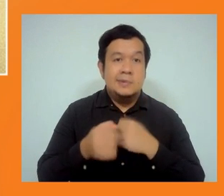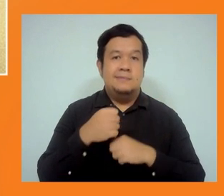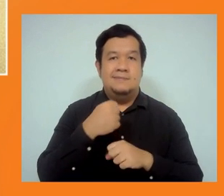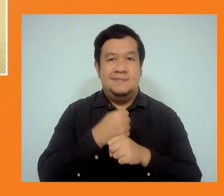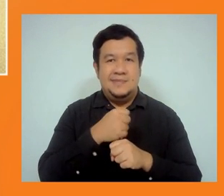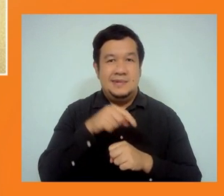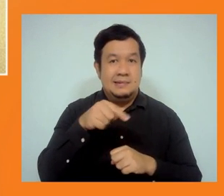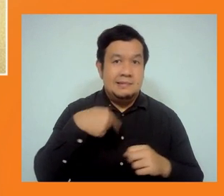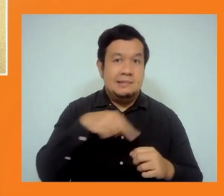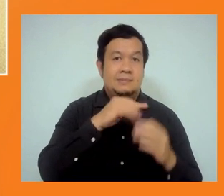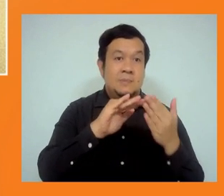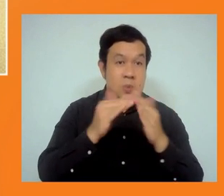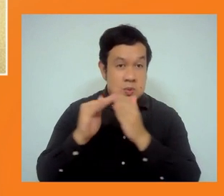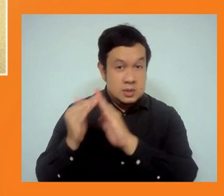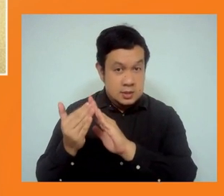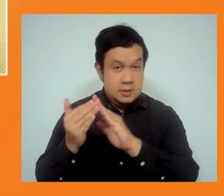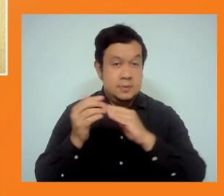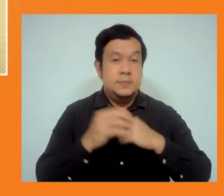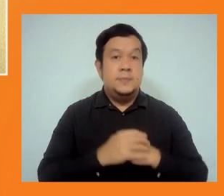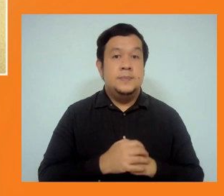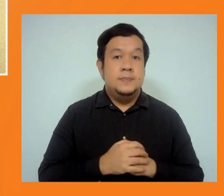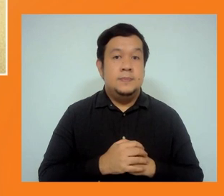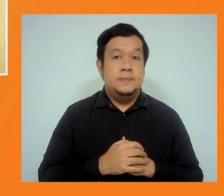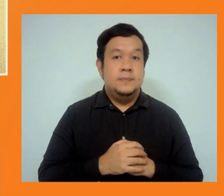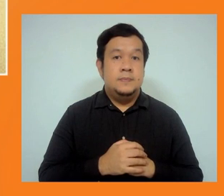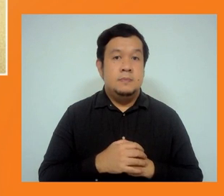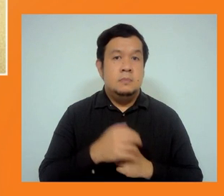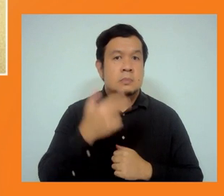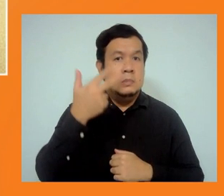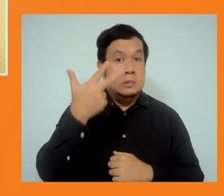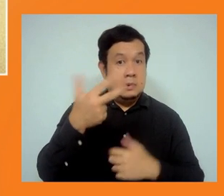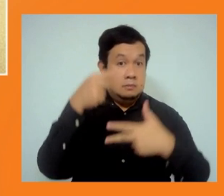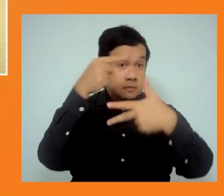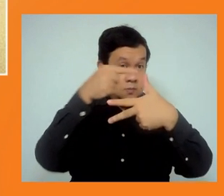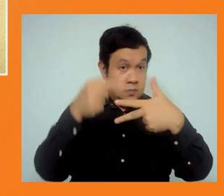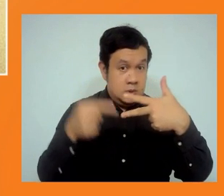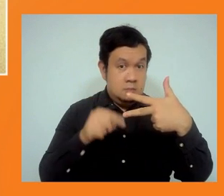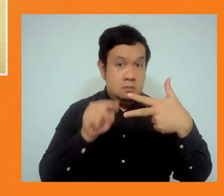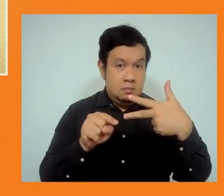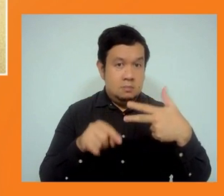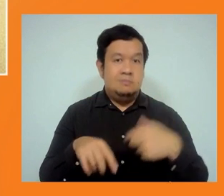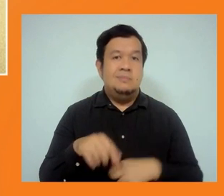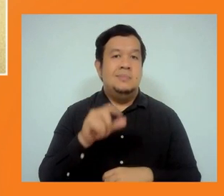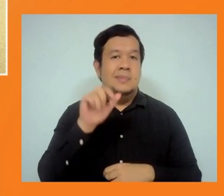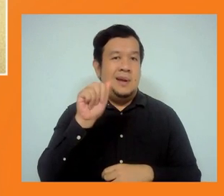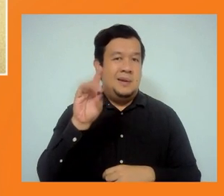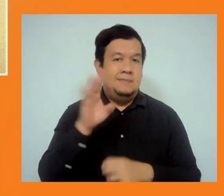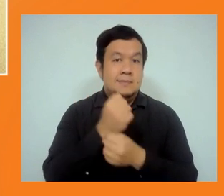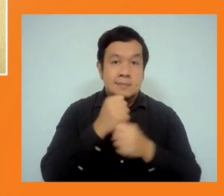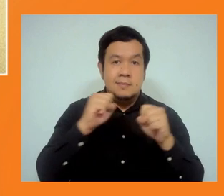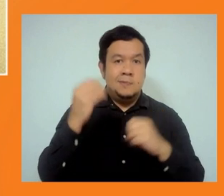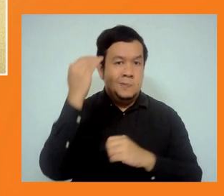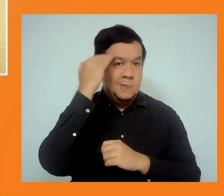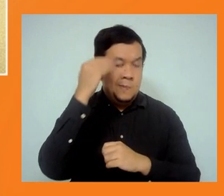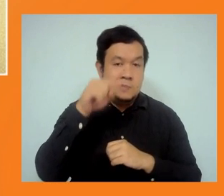need beyond the three things in the in the ADB safeguards to include because the the current issues